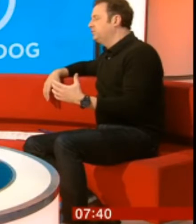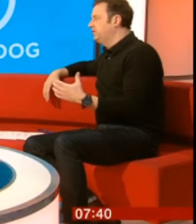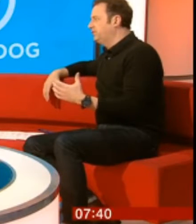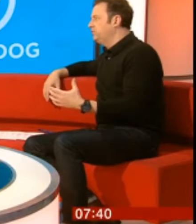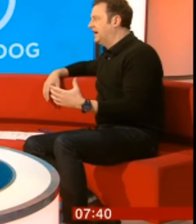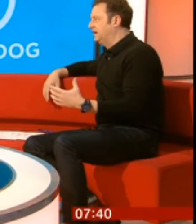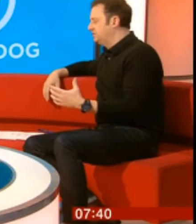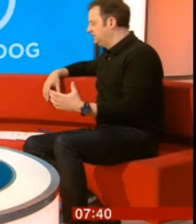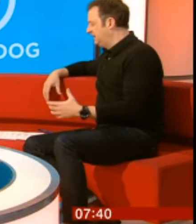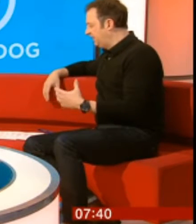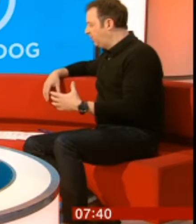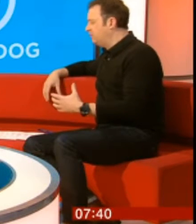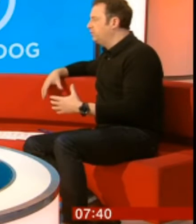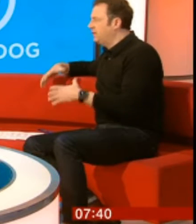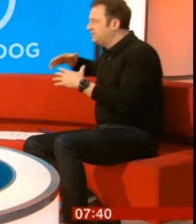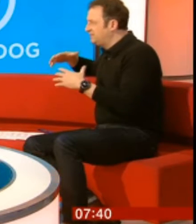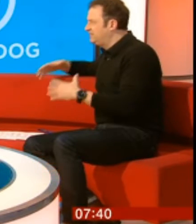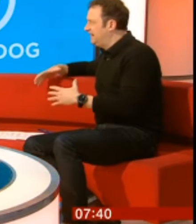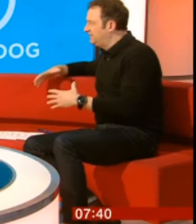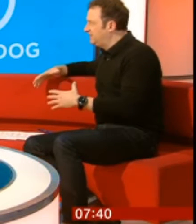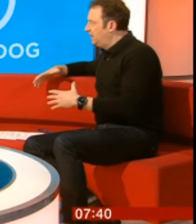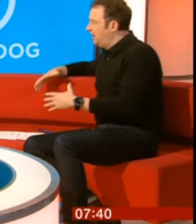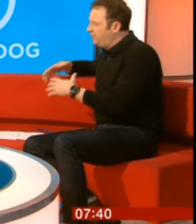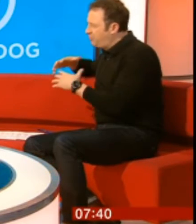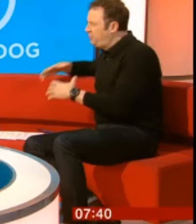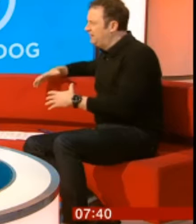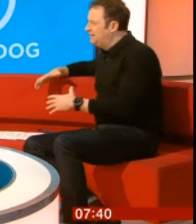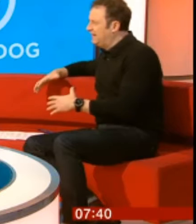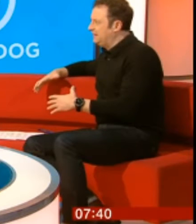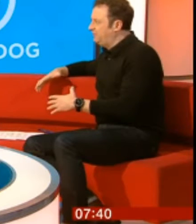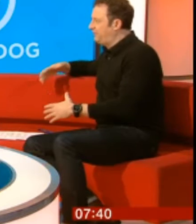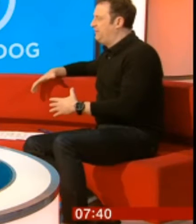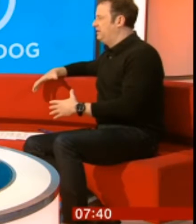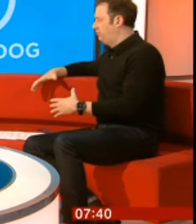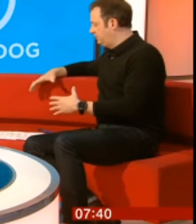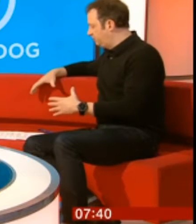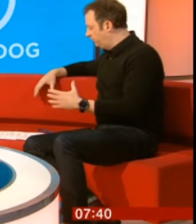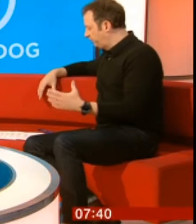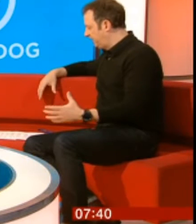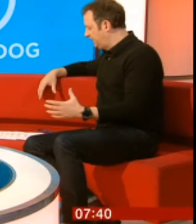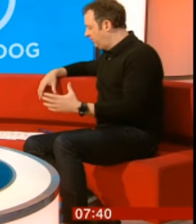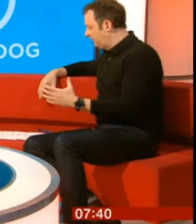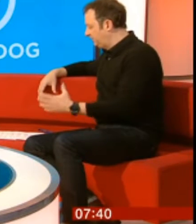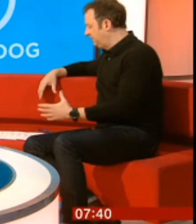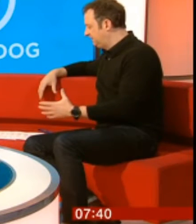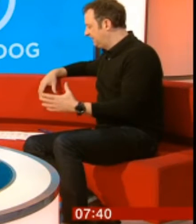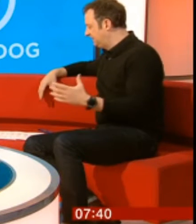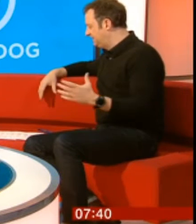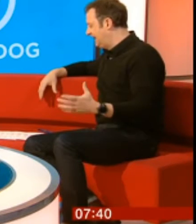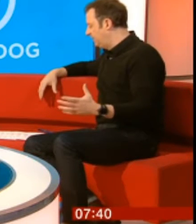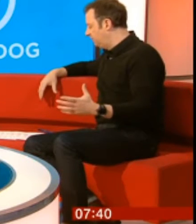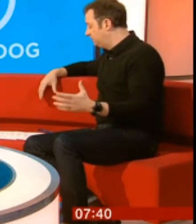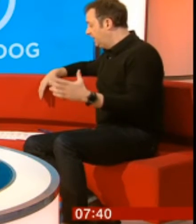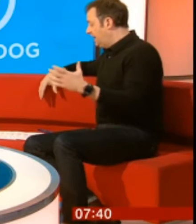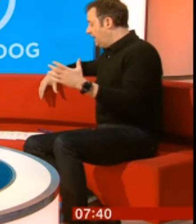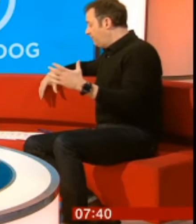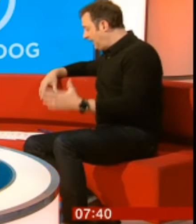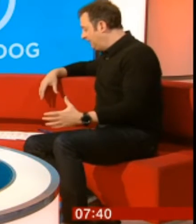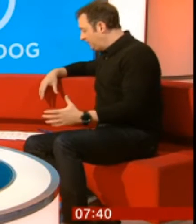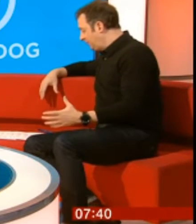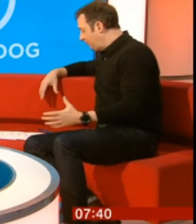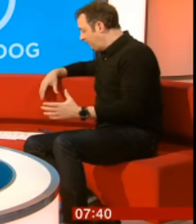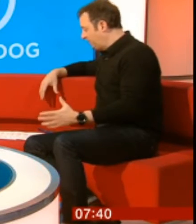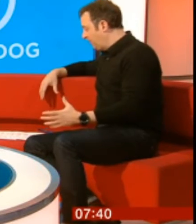as customers with food allergies and we went to six of the big name family restaurants. Frank and Benny's, Pizza Hut's, Nando's,